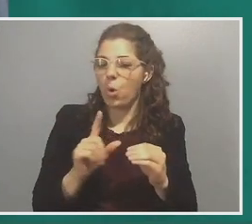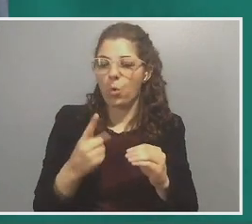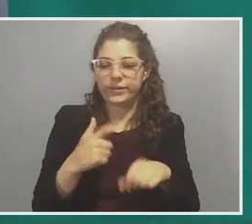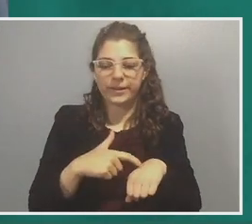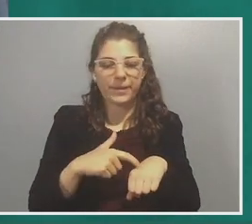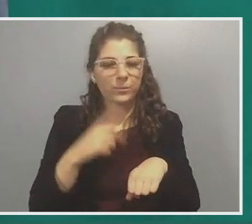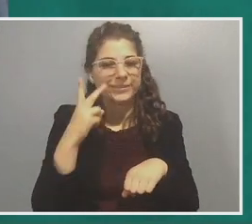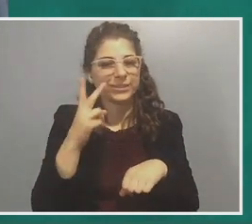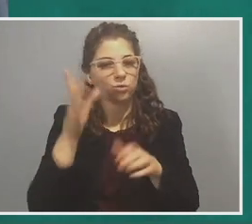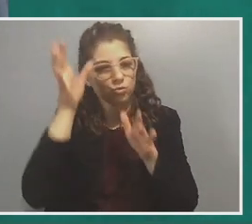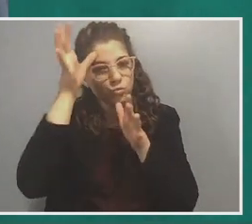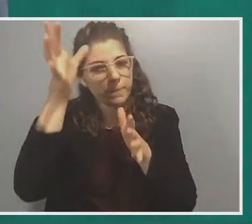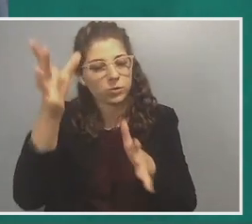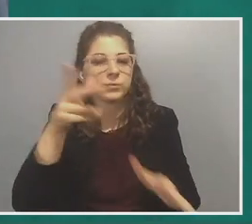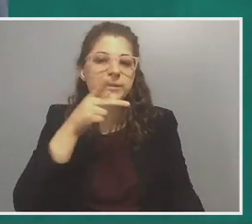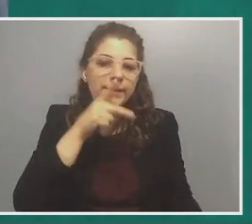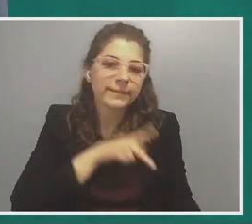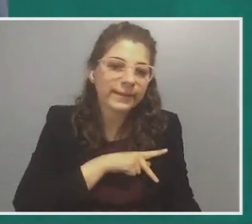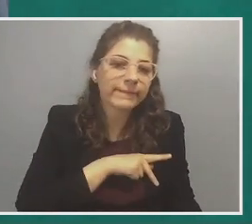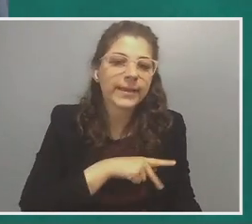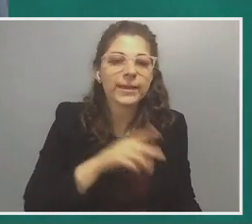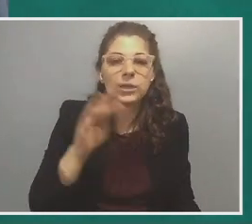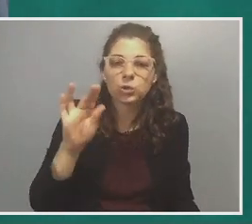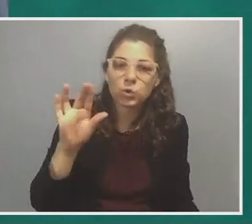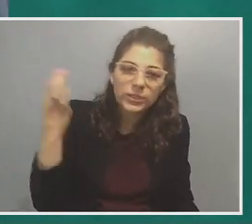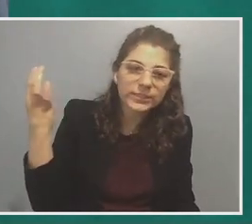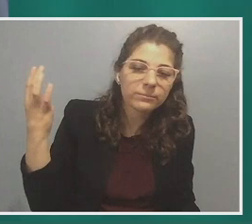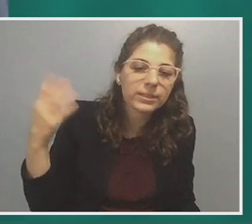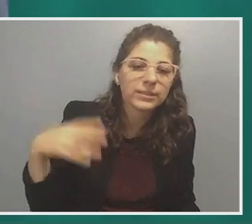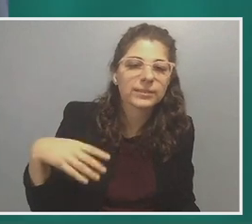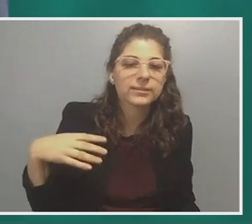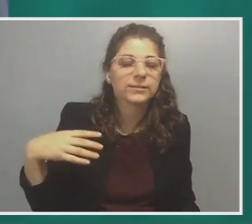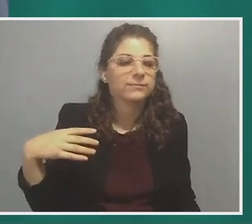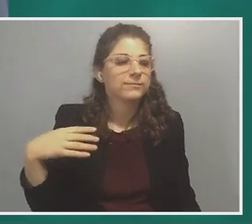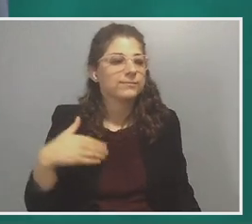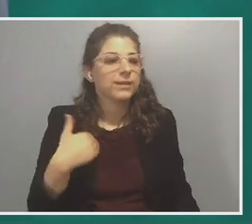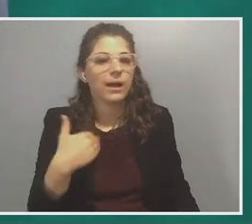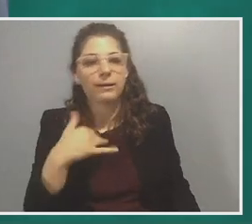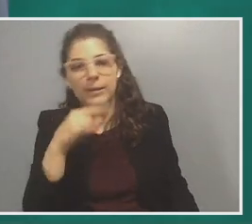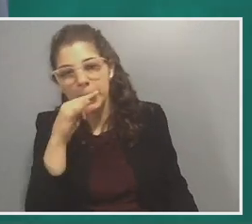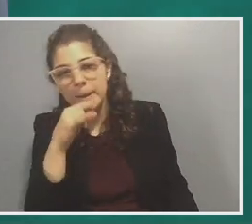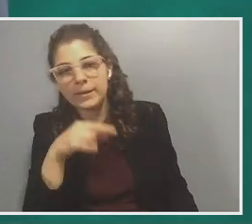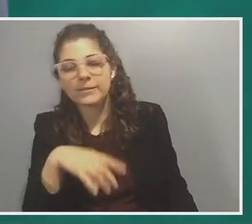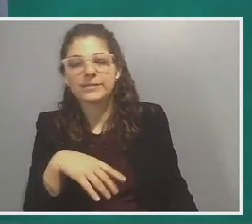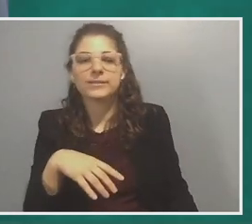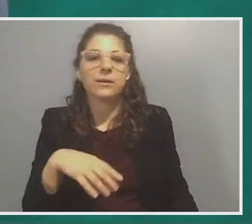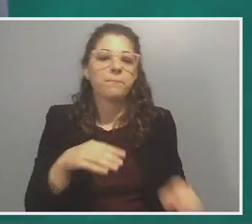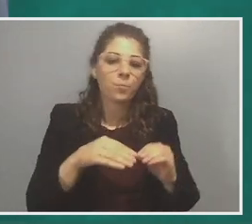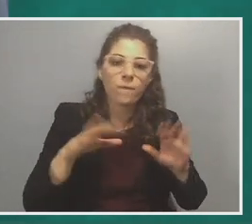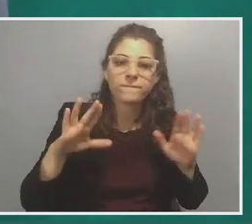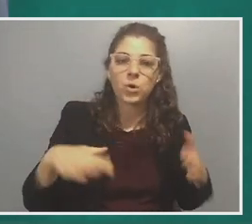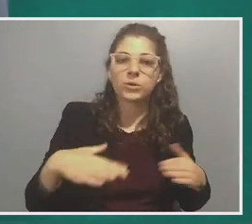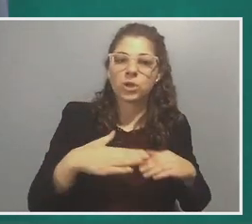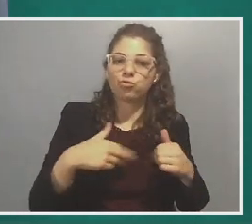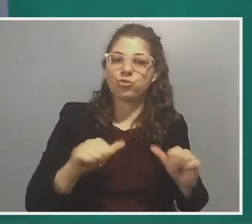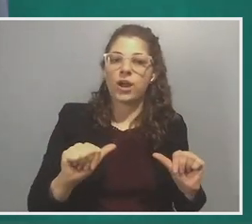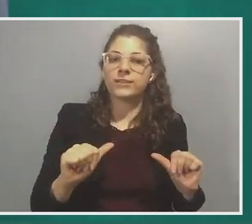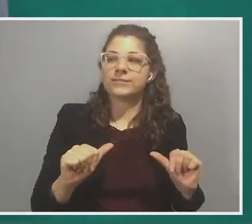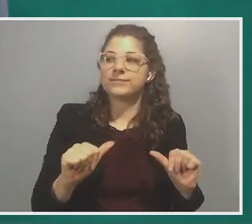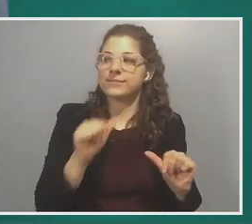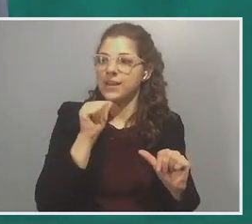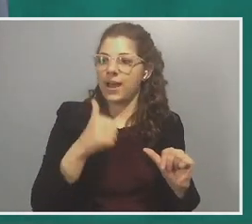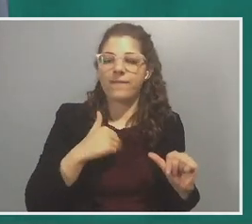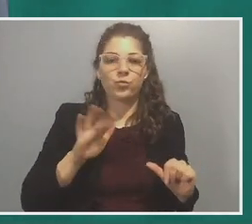them were, you know, Thanksgiving and Christmas and, you know, you have young kids and you're like more focused on trying to not have your